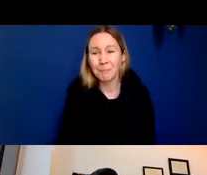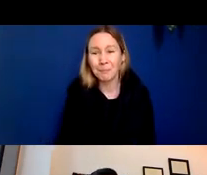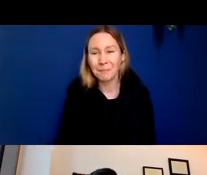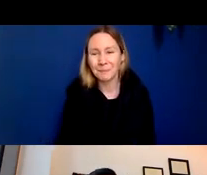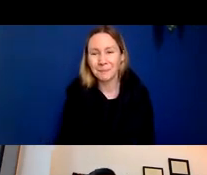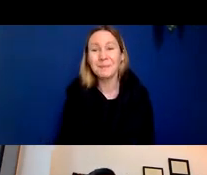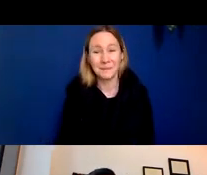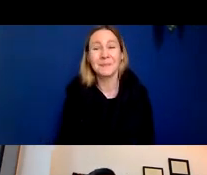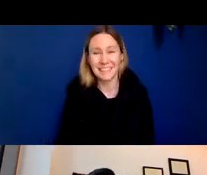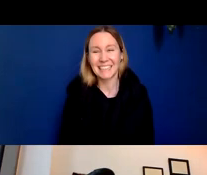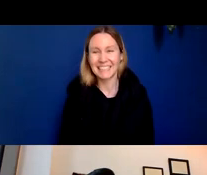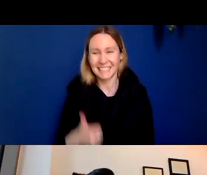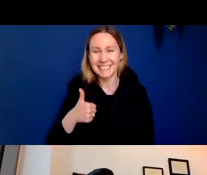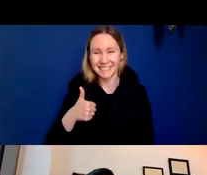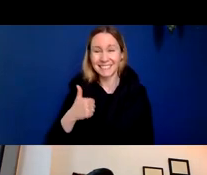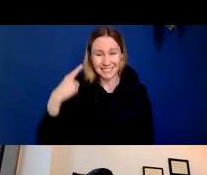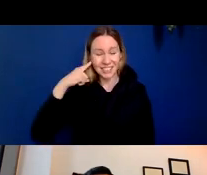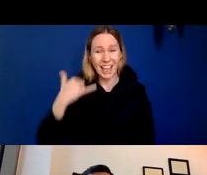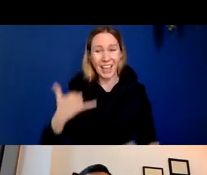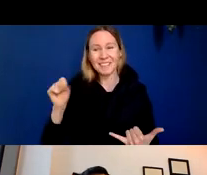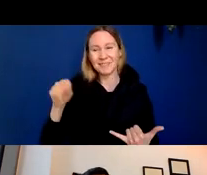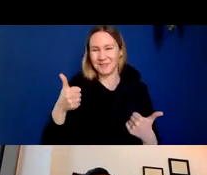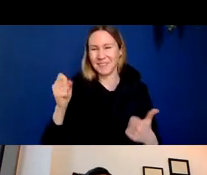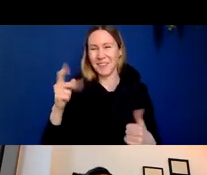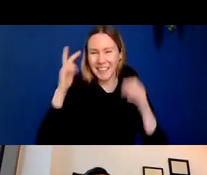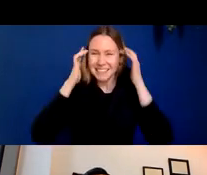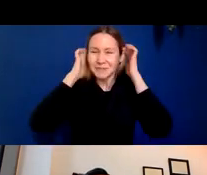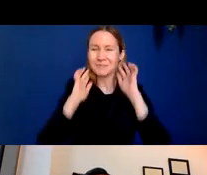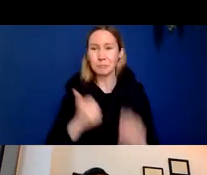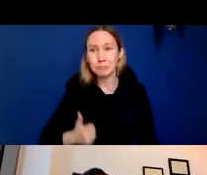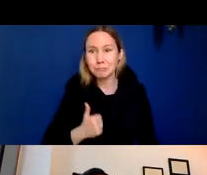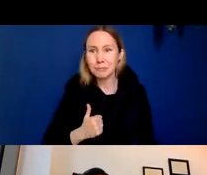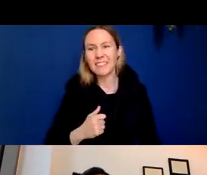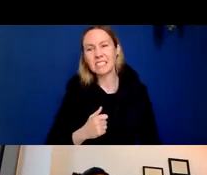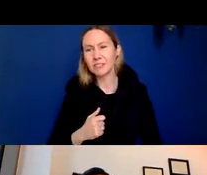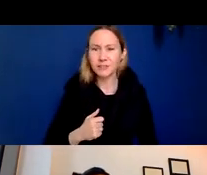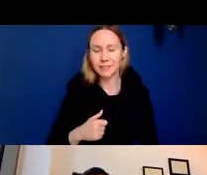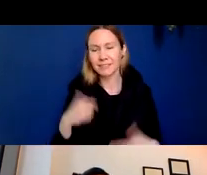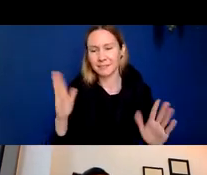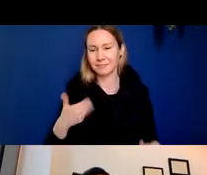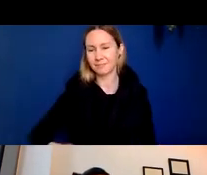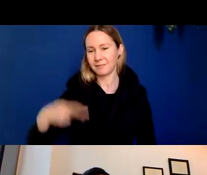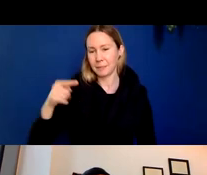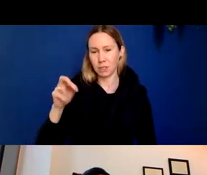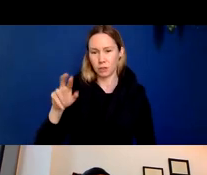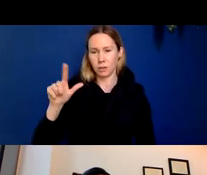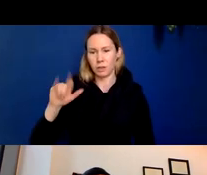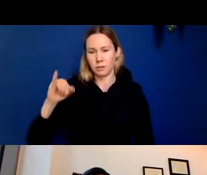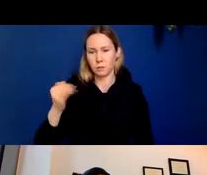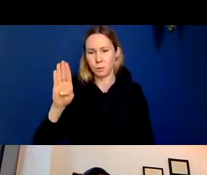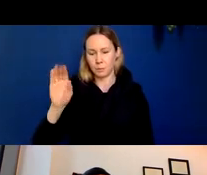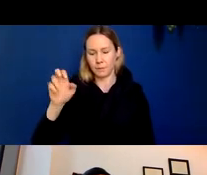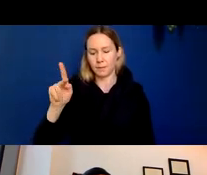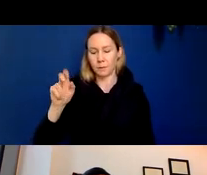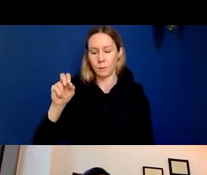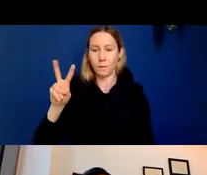Can you hear me now? Yes. you. Okay, great. Thank you. Sorry about that. Hi, everyone. My name is Peter Dubankov. I'm one of the clinical trials